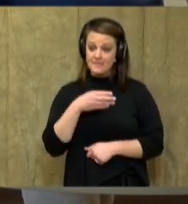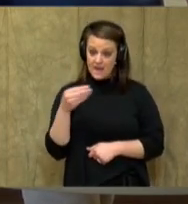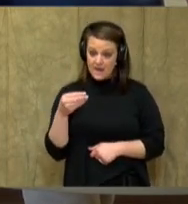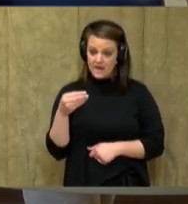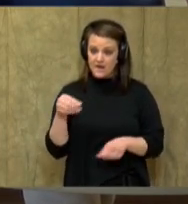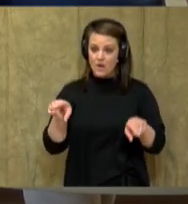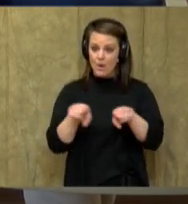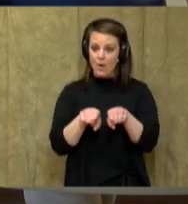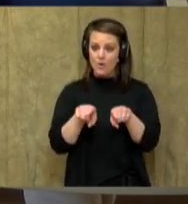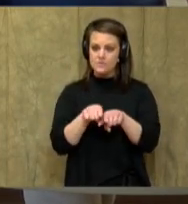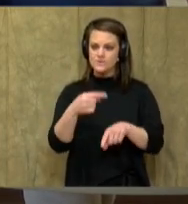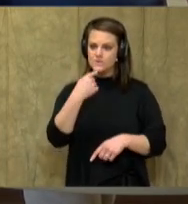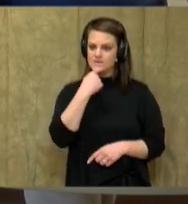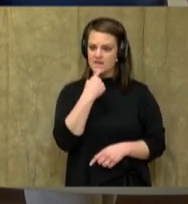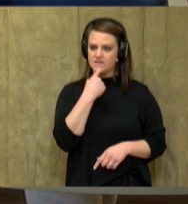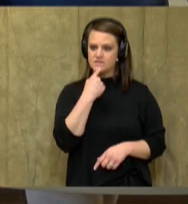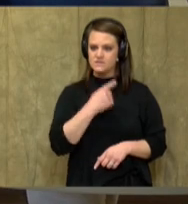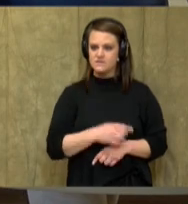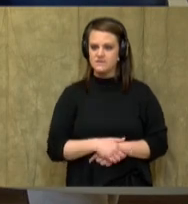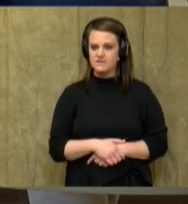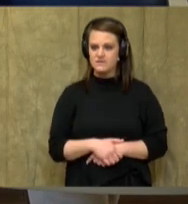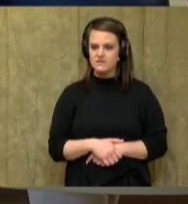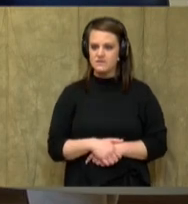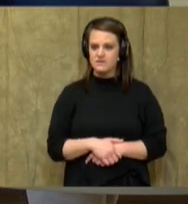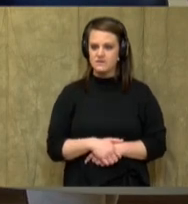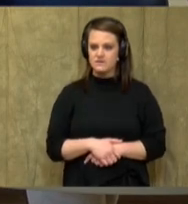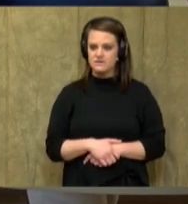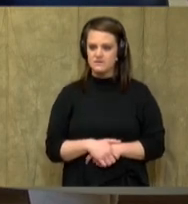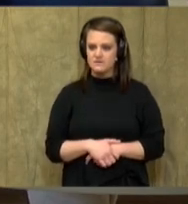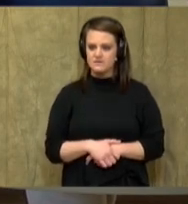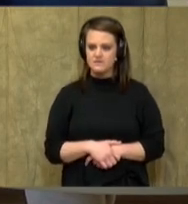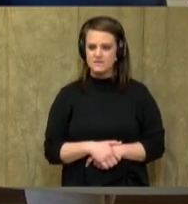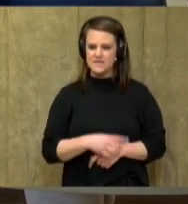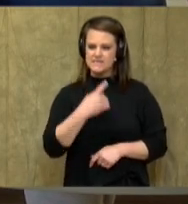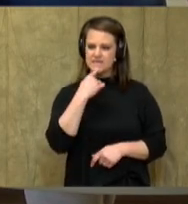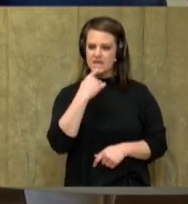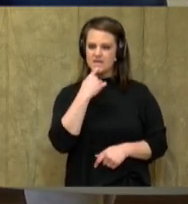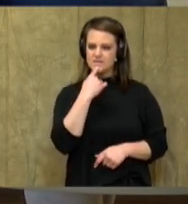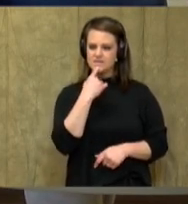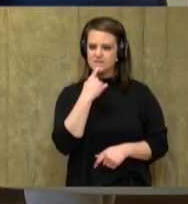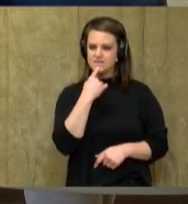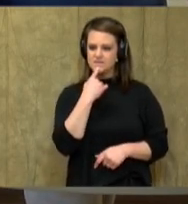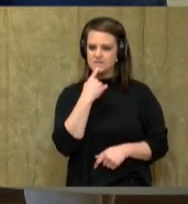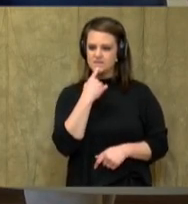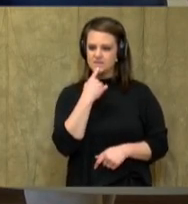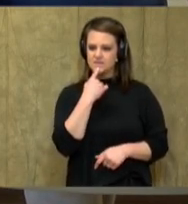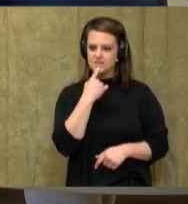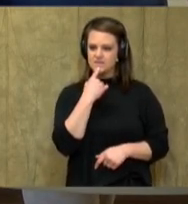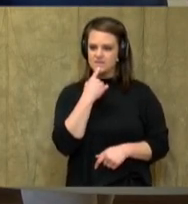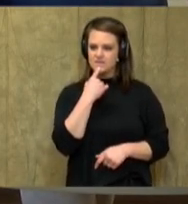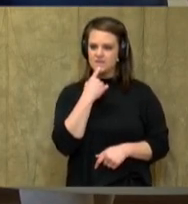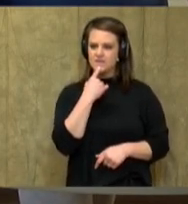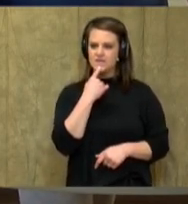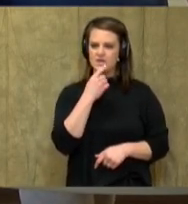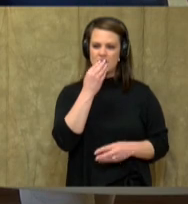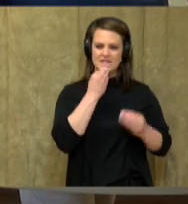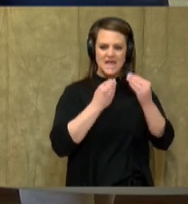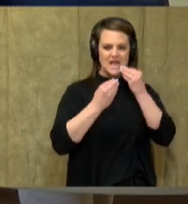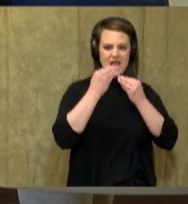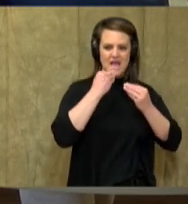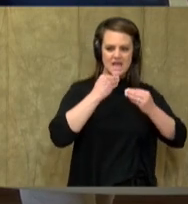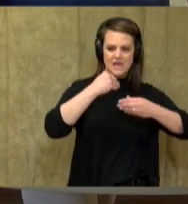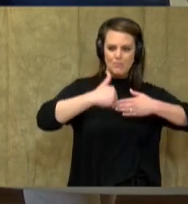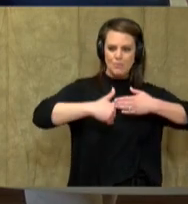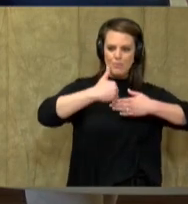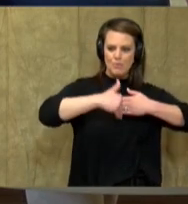it also says here that it says they ate a bread.